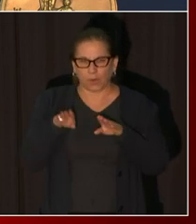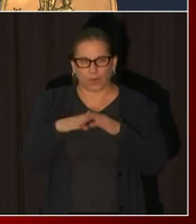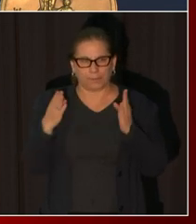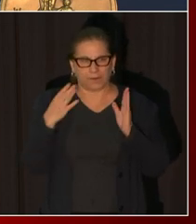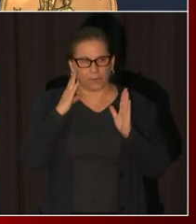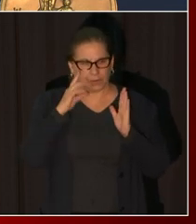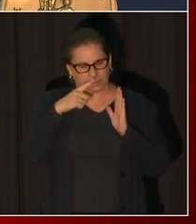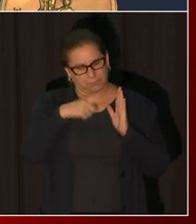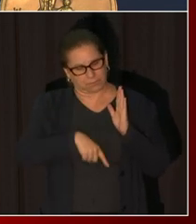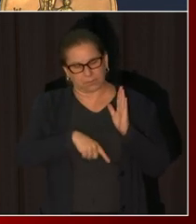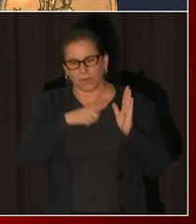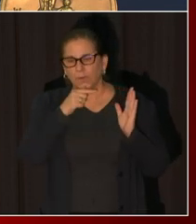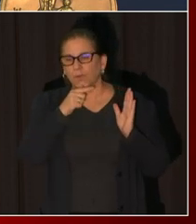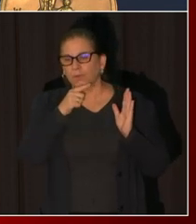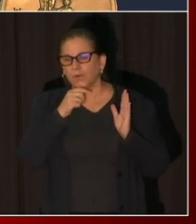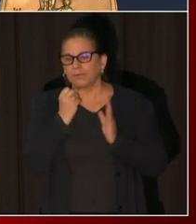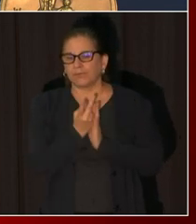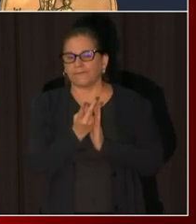eliana